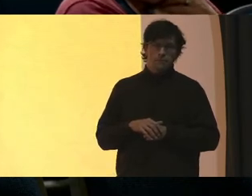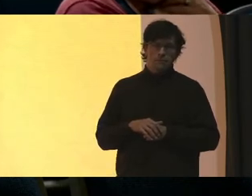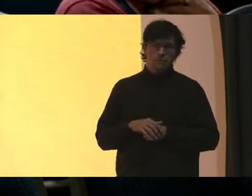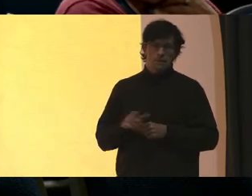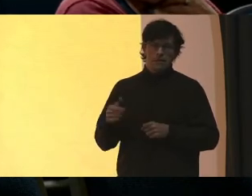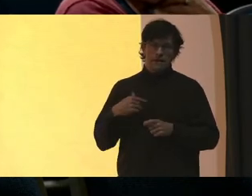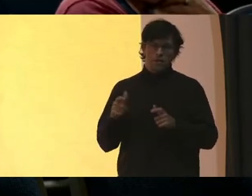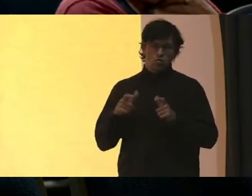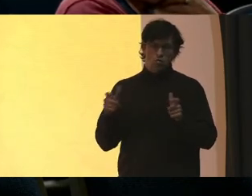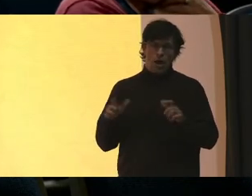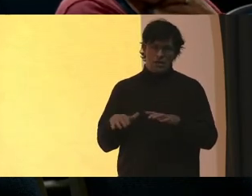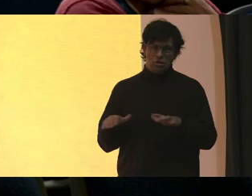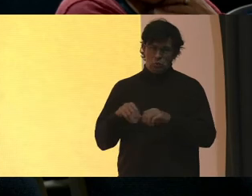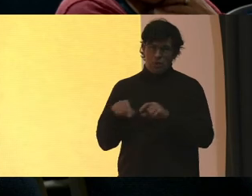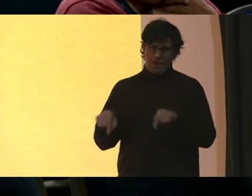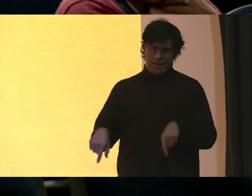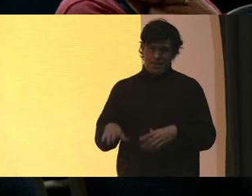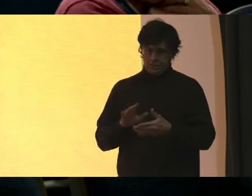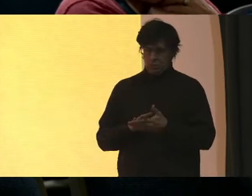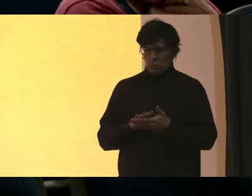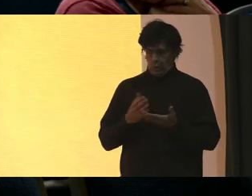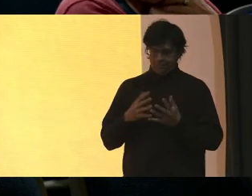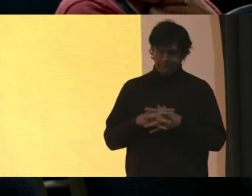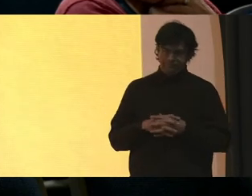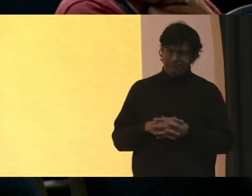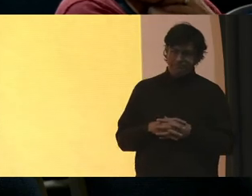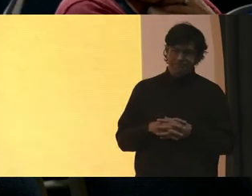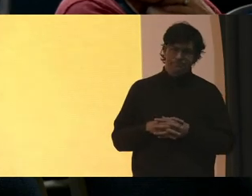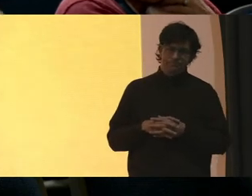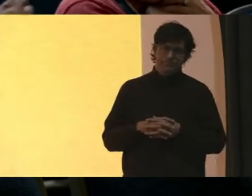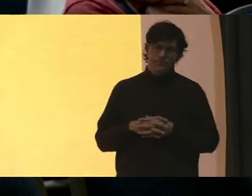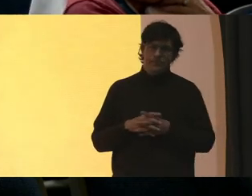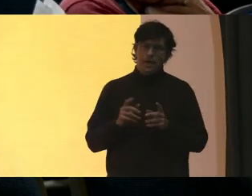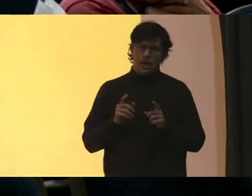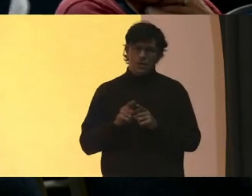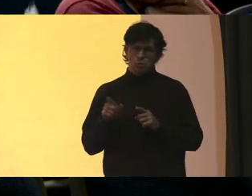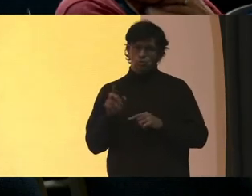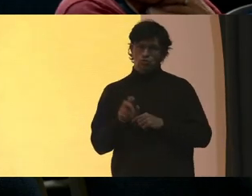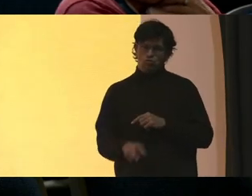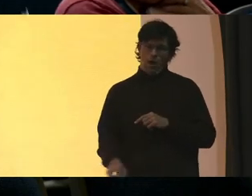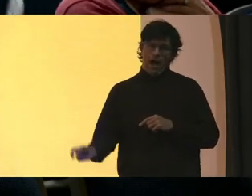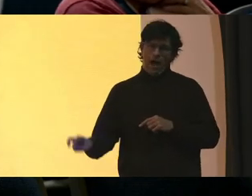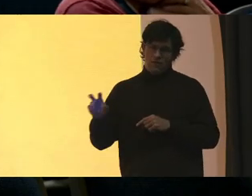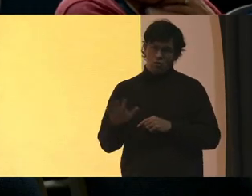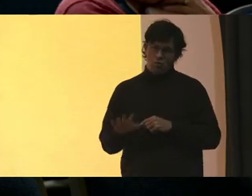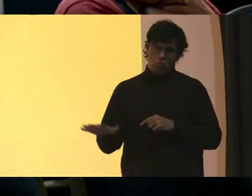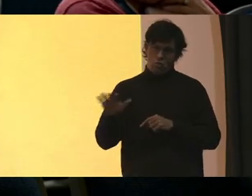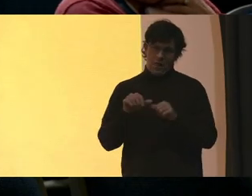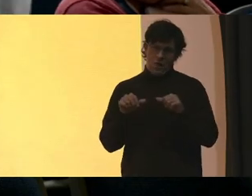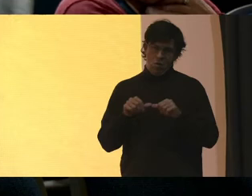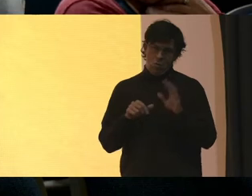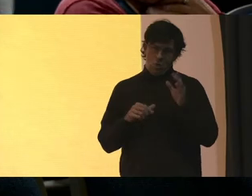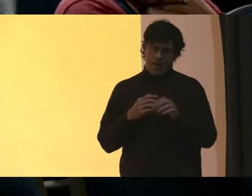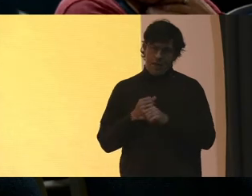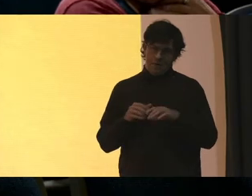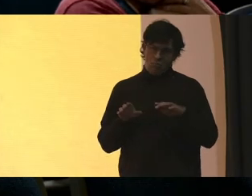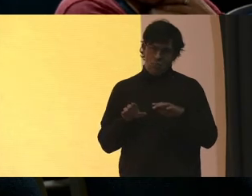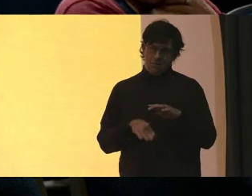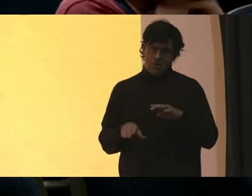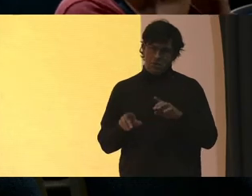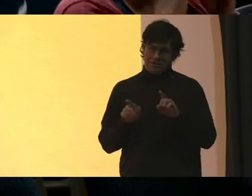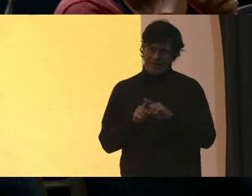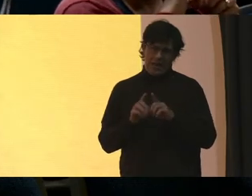Children in this school As you travel throughout the area You will get pretty much the same